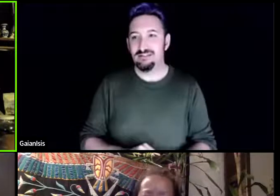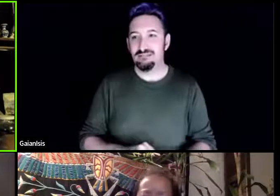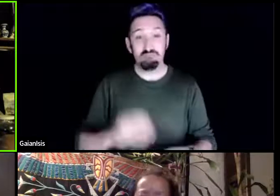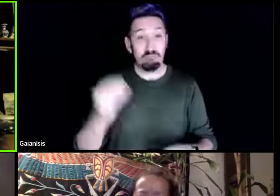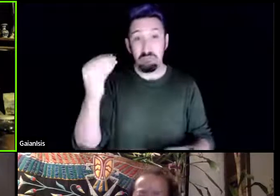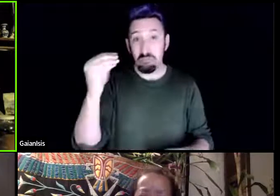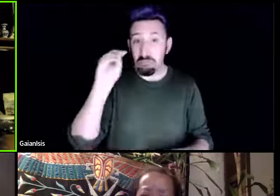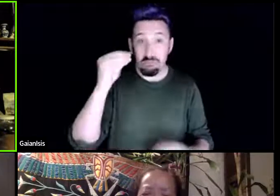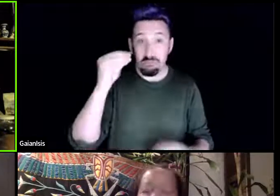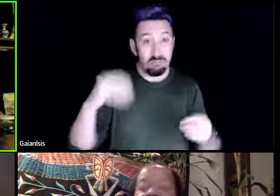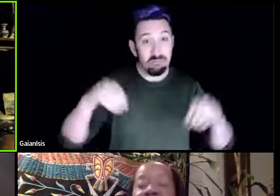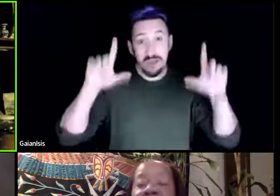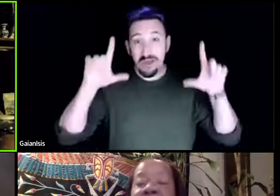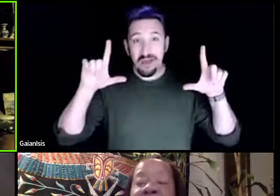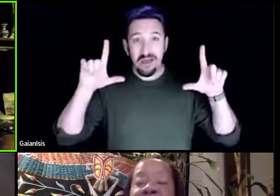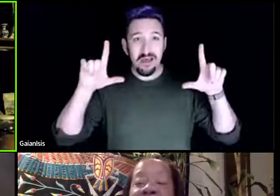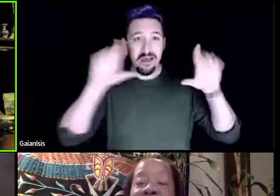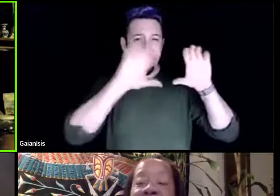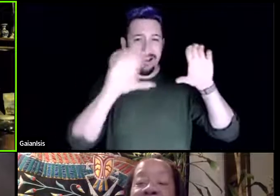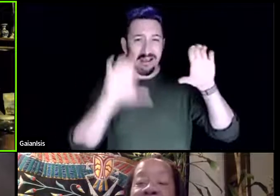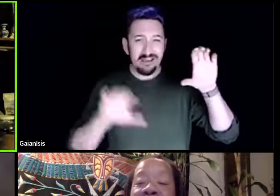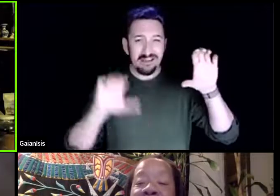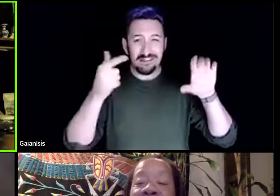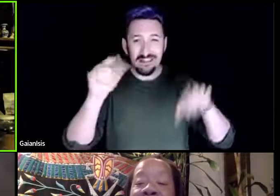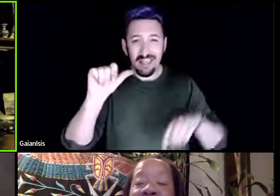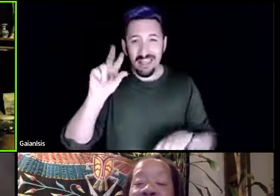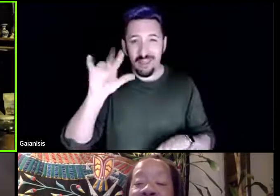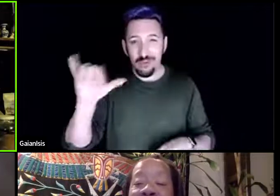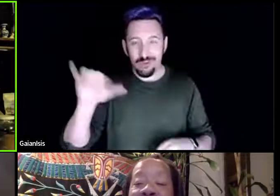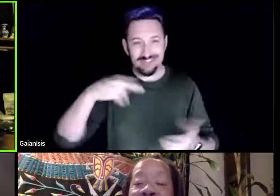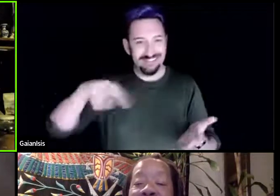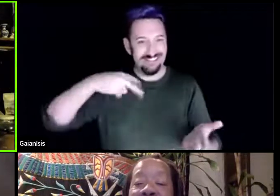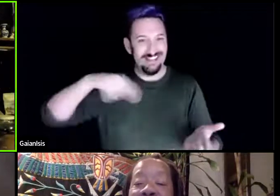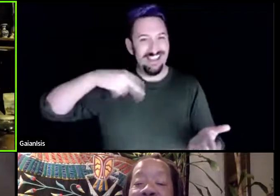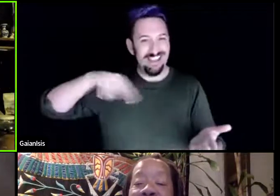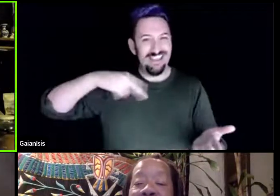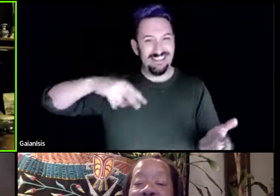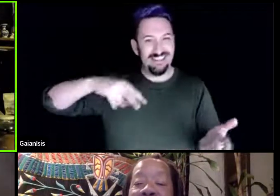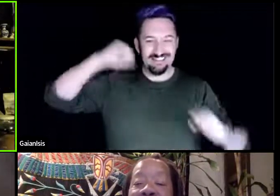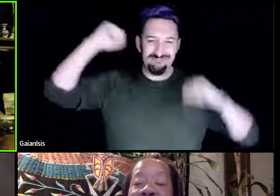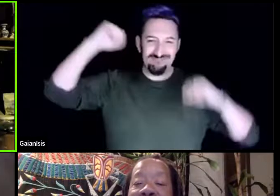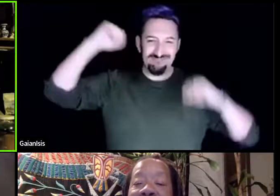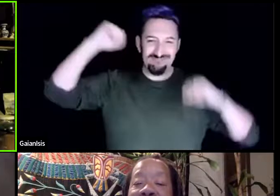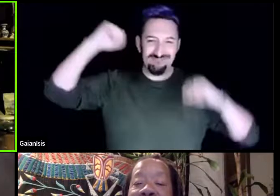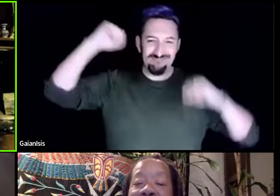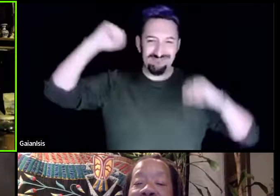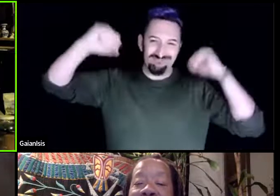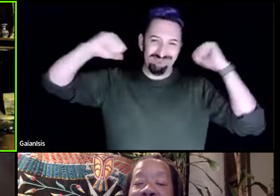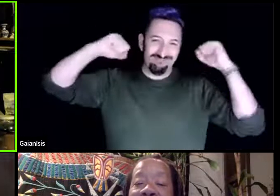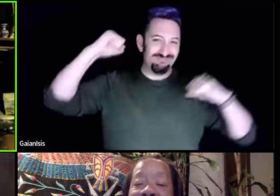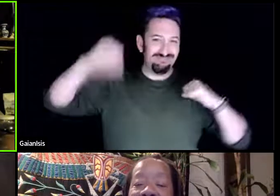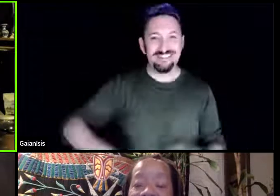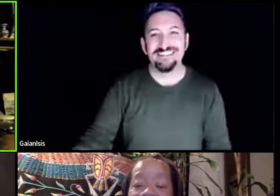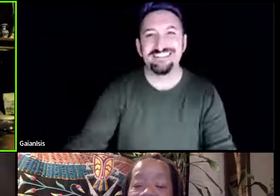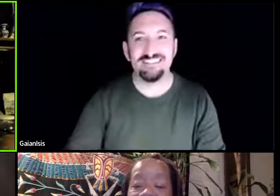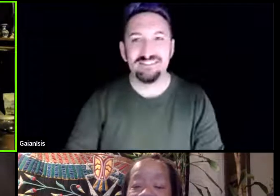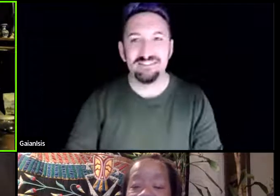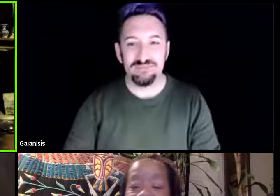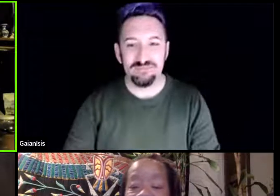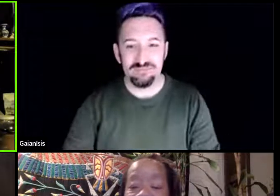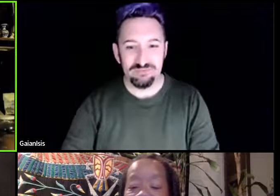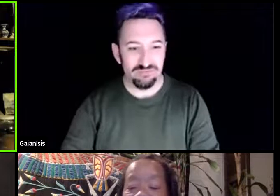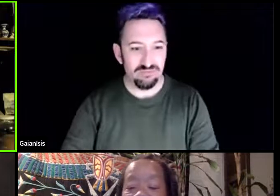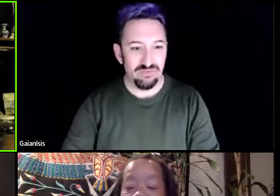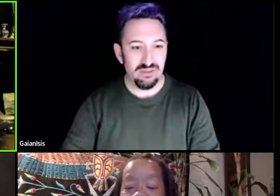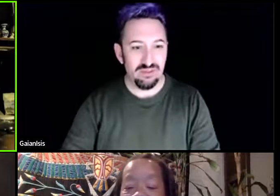gallery view and dance our way out of this session and for those of you who might be interested in taking